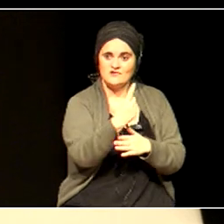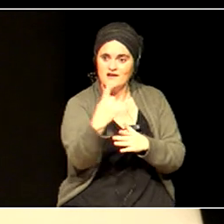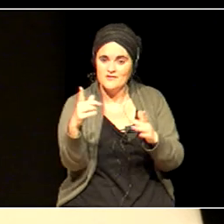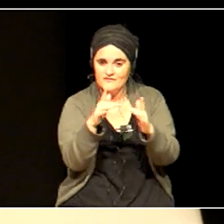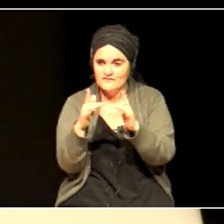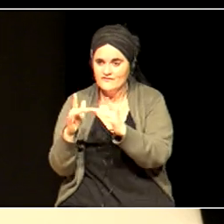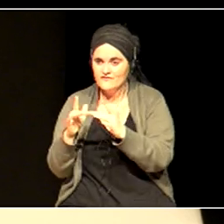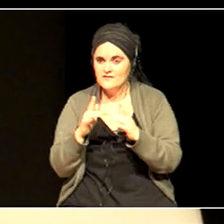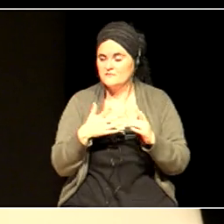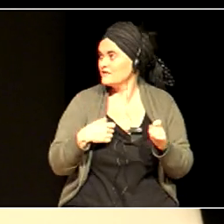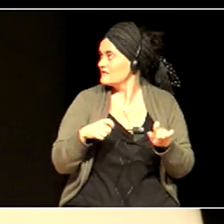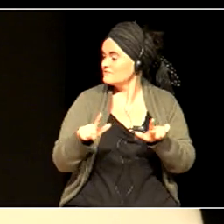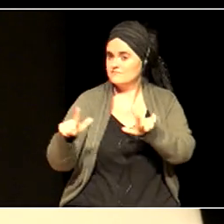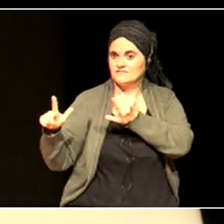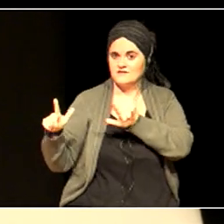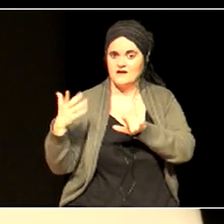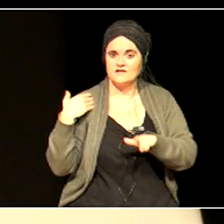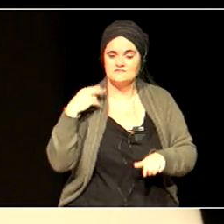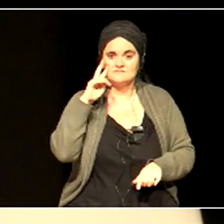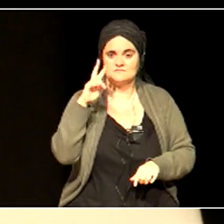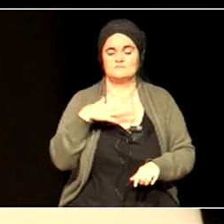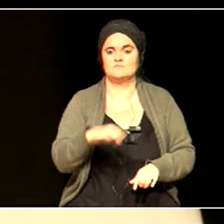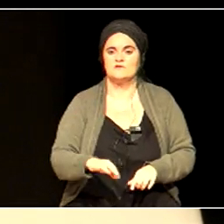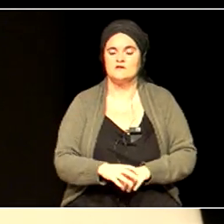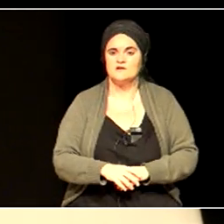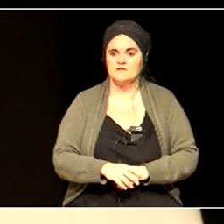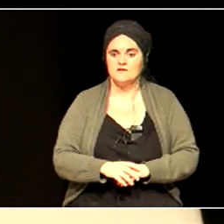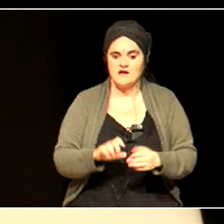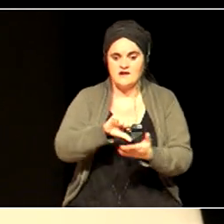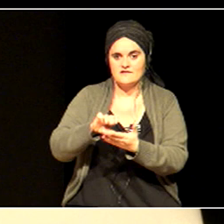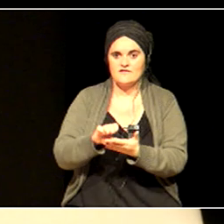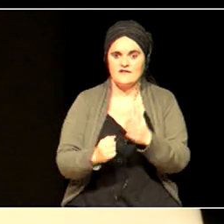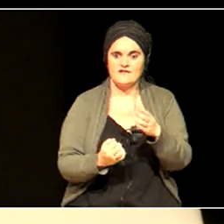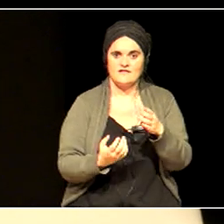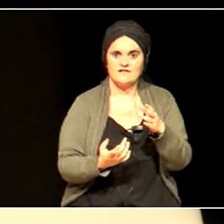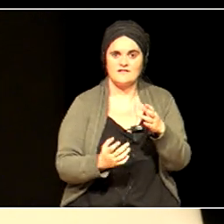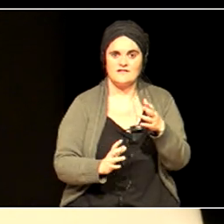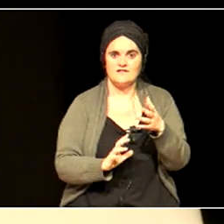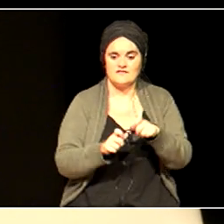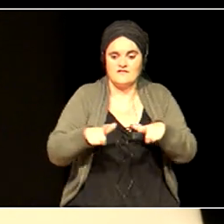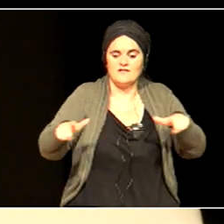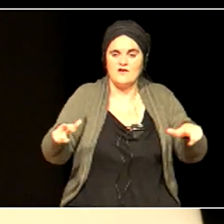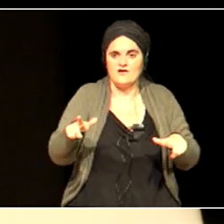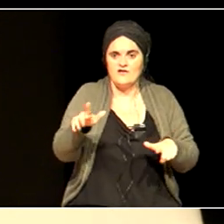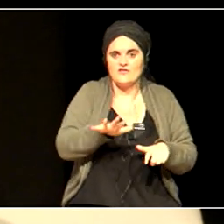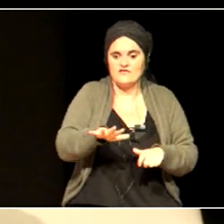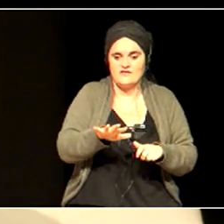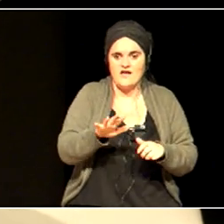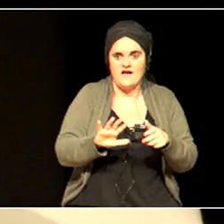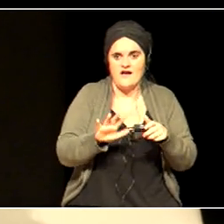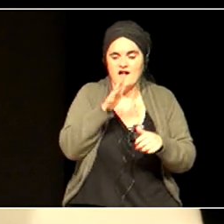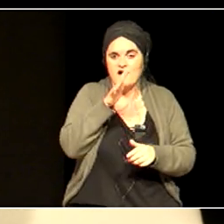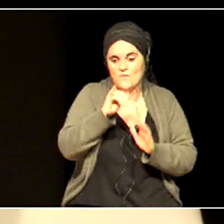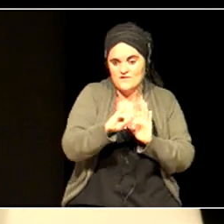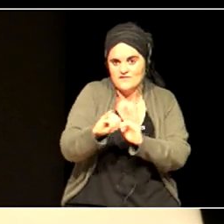do all our cities grow up? They grow up near water. Because we are water. We need water. It's a